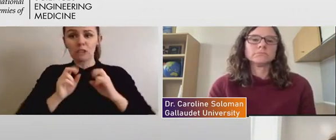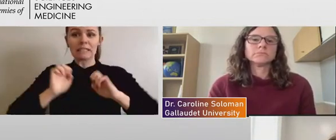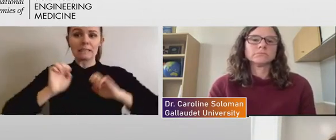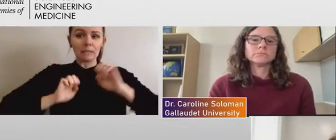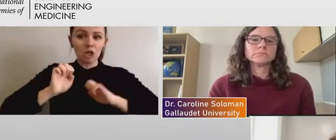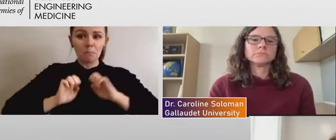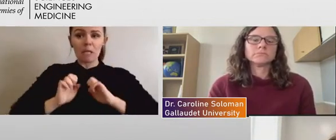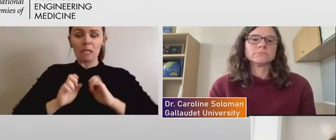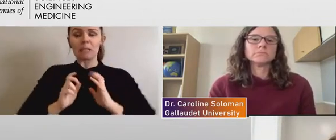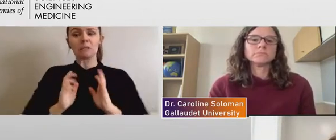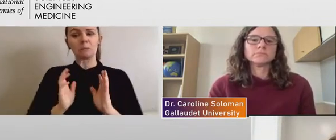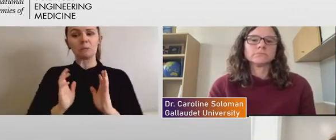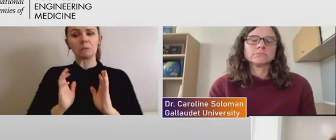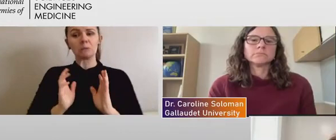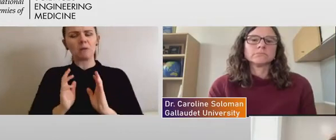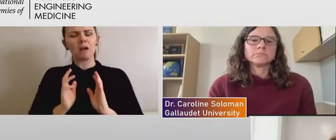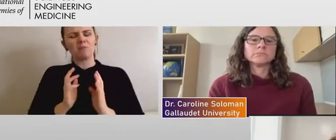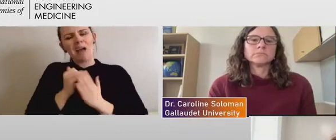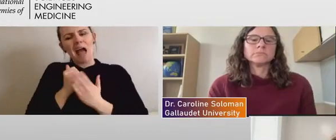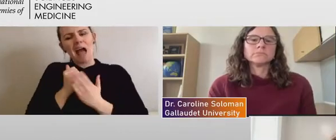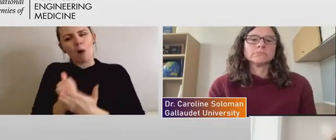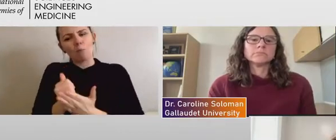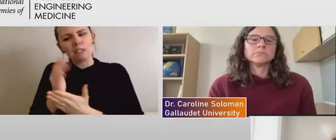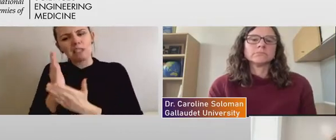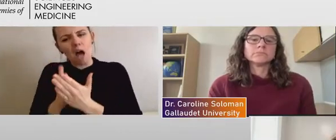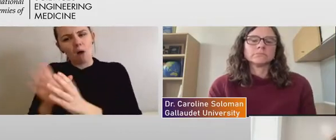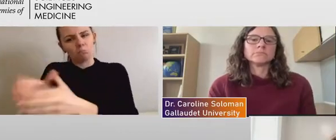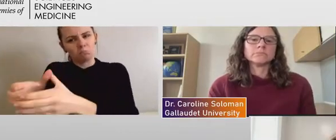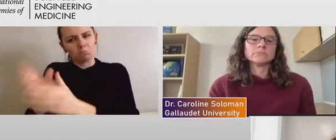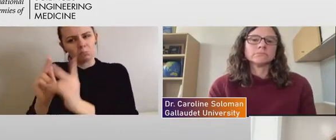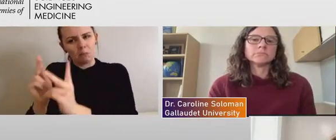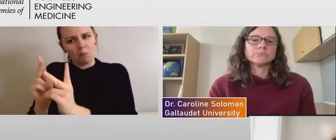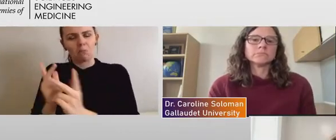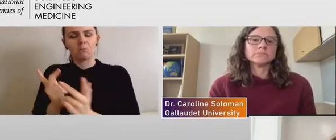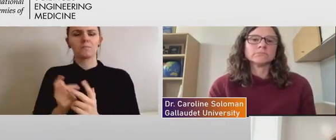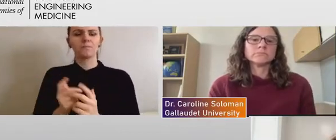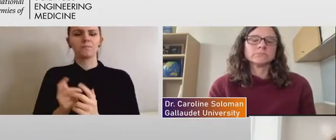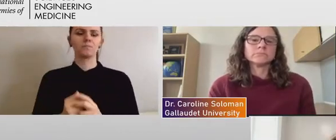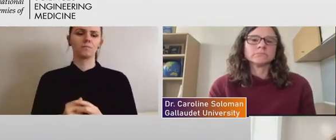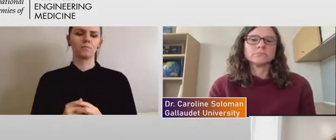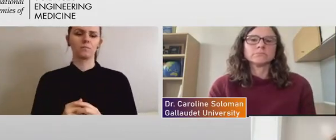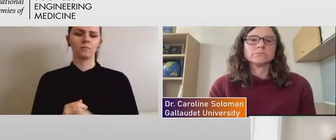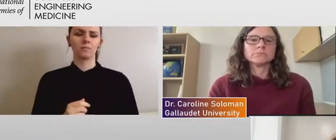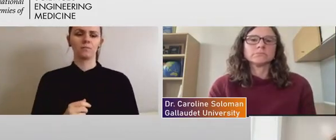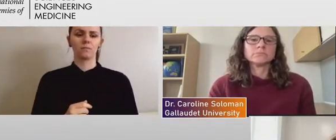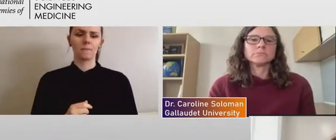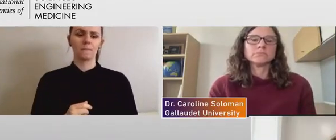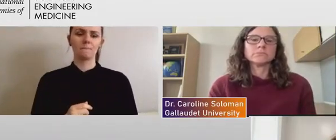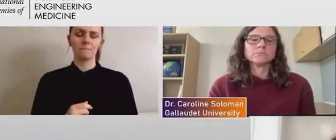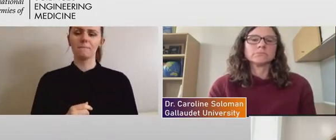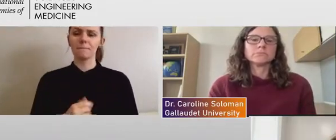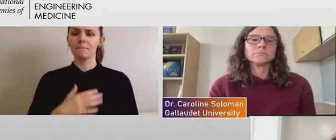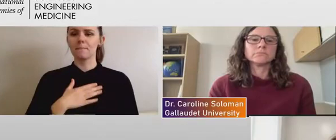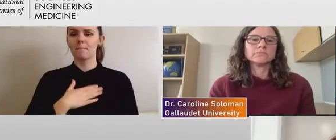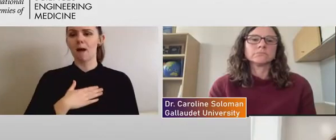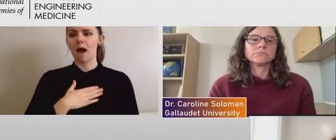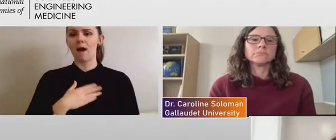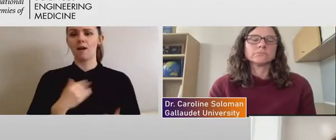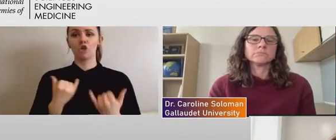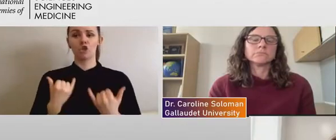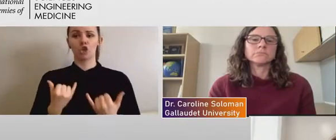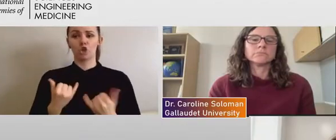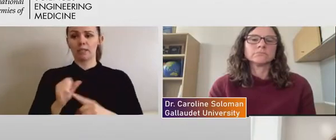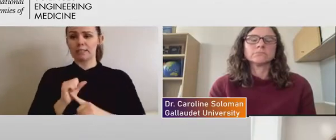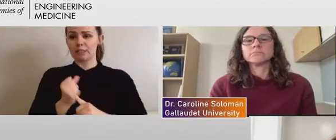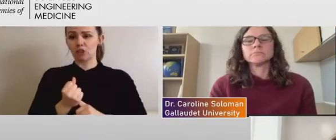component of the population. Um, we did not in my current situation, uh, have a need